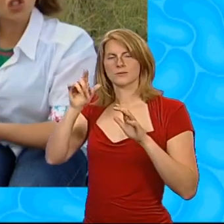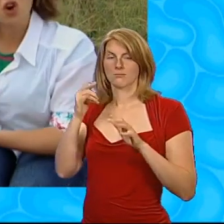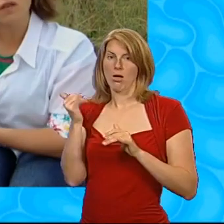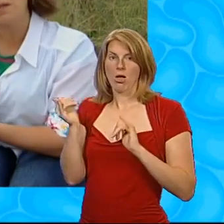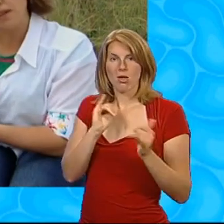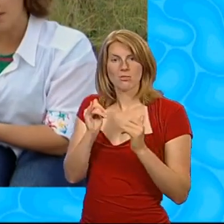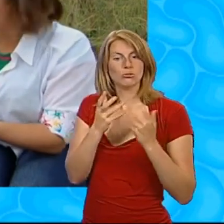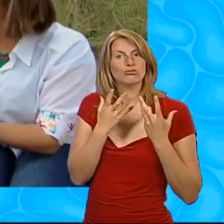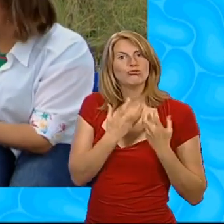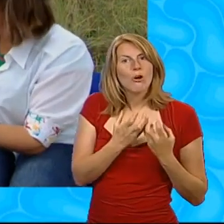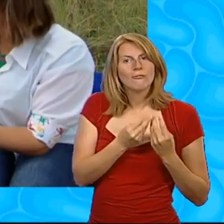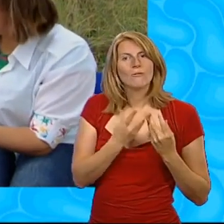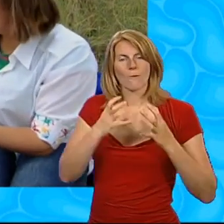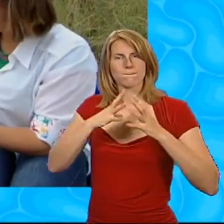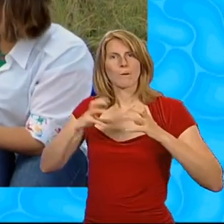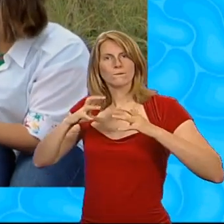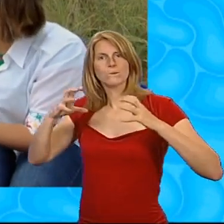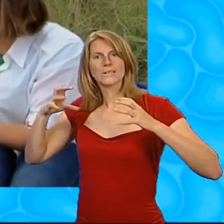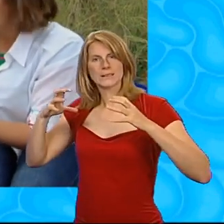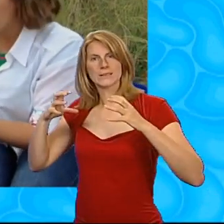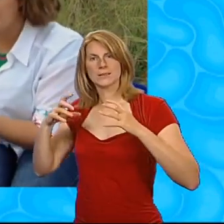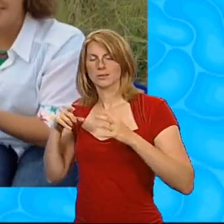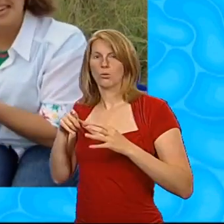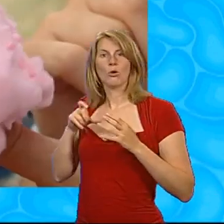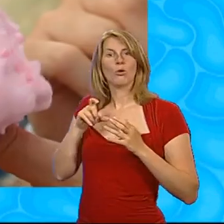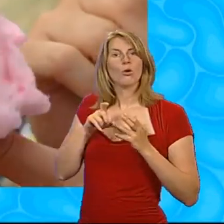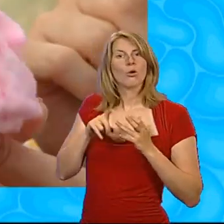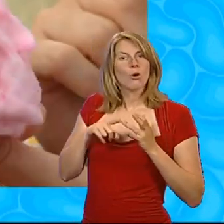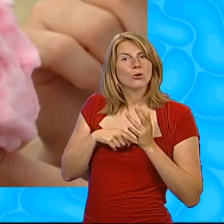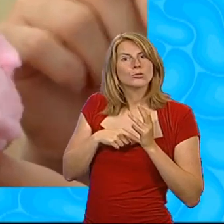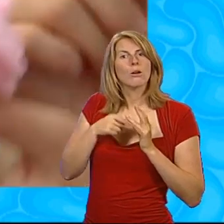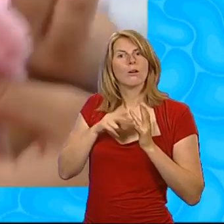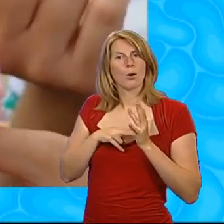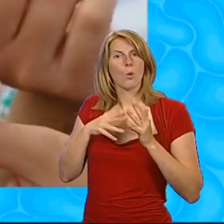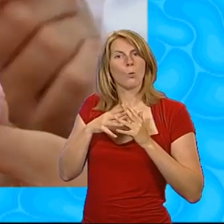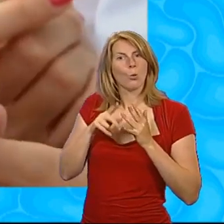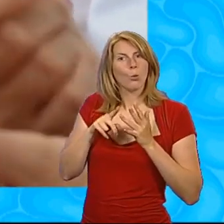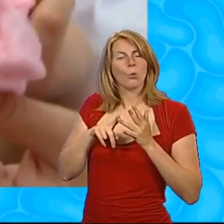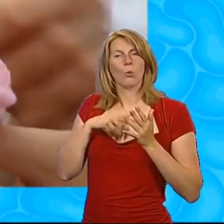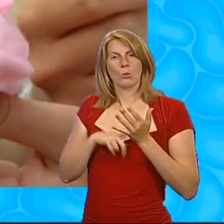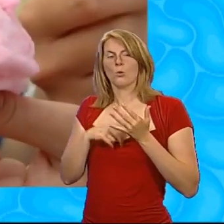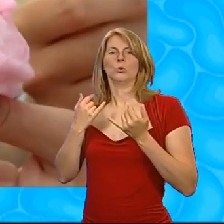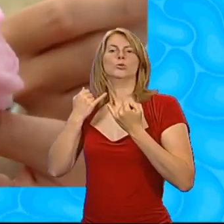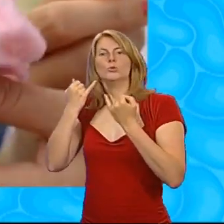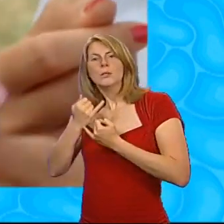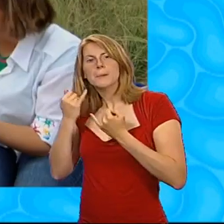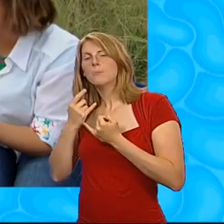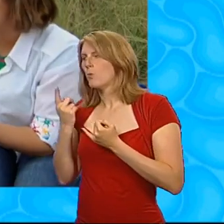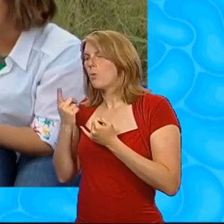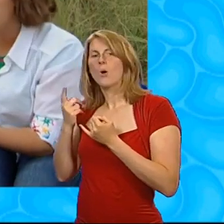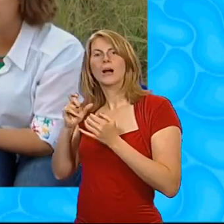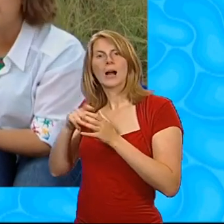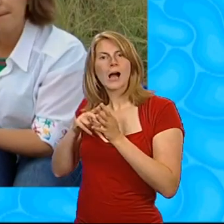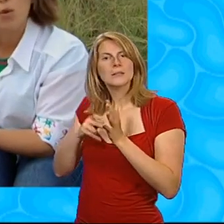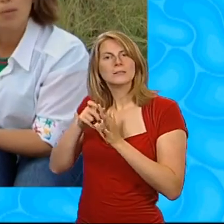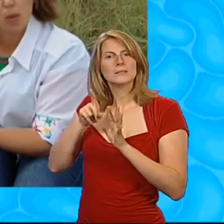feel soft and fluffy, like the cotton wool and the sheep, or sticky, like the candy floss. Hmm. But, to be sure, I think we